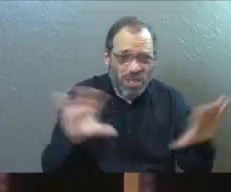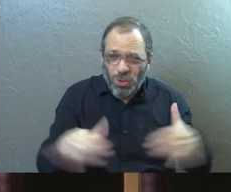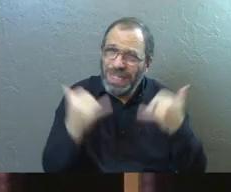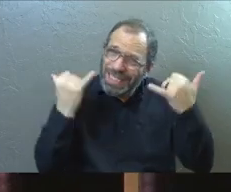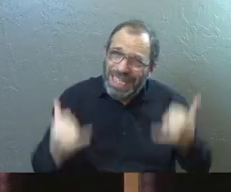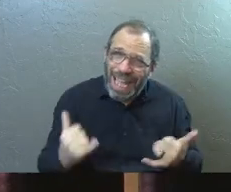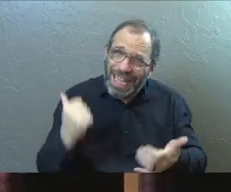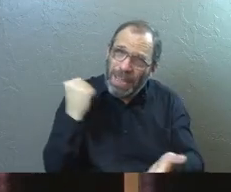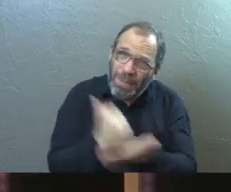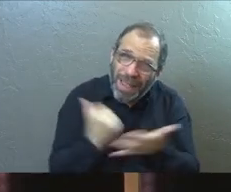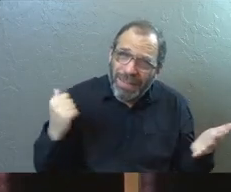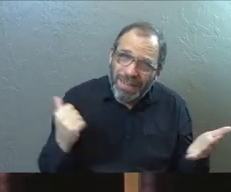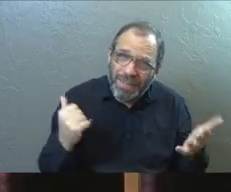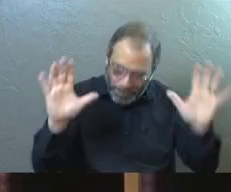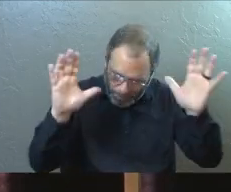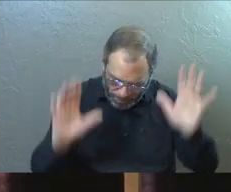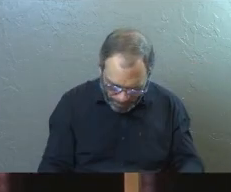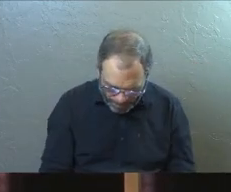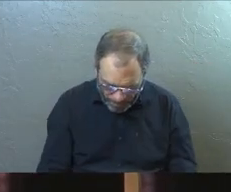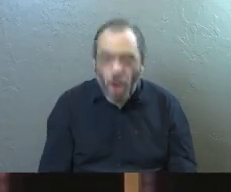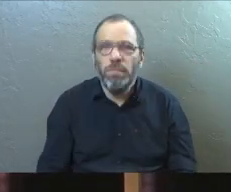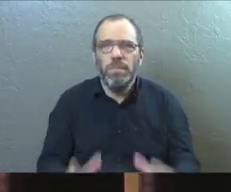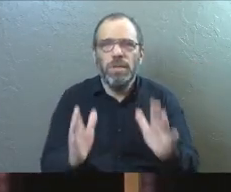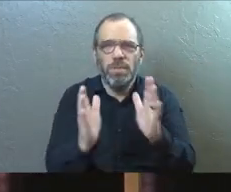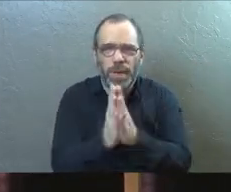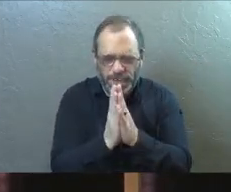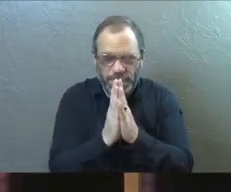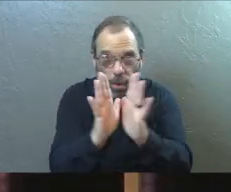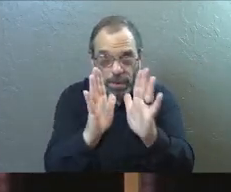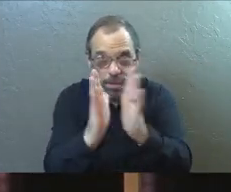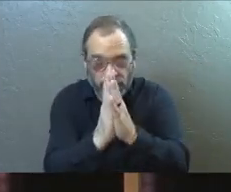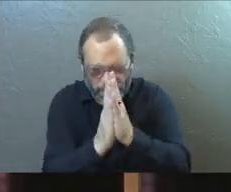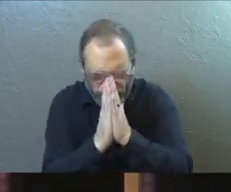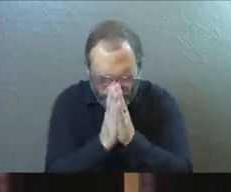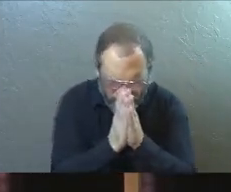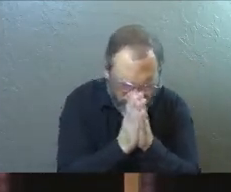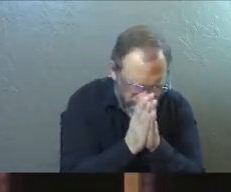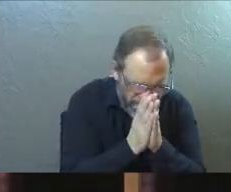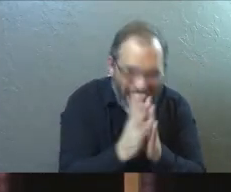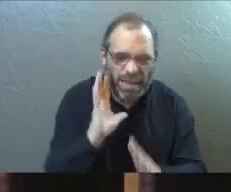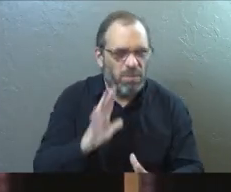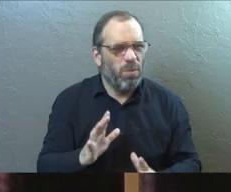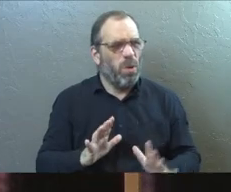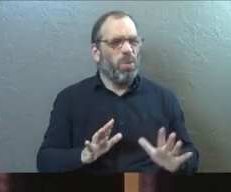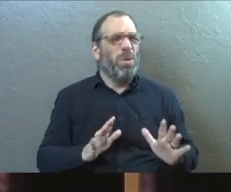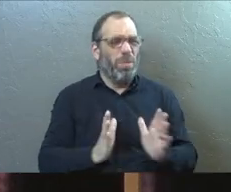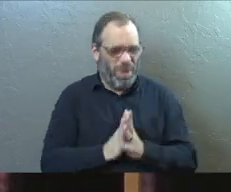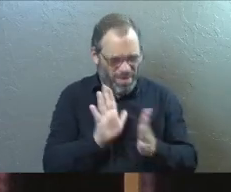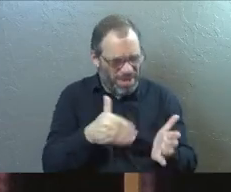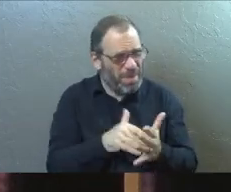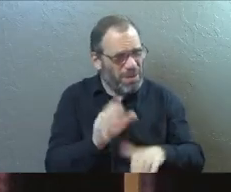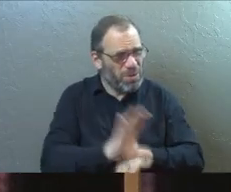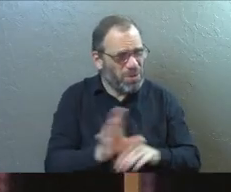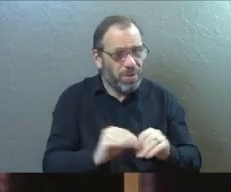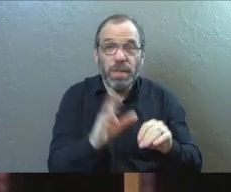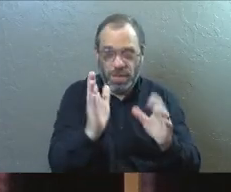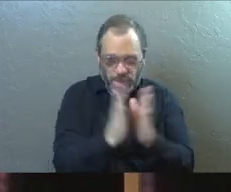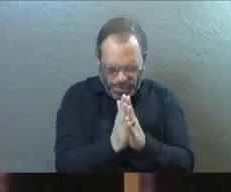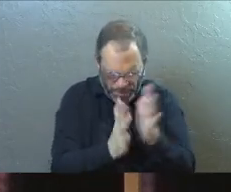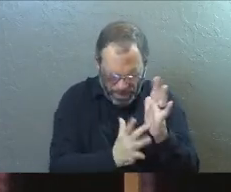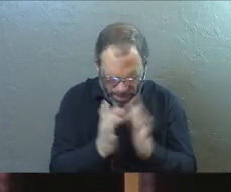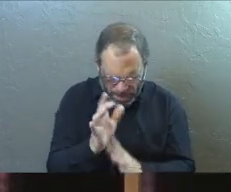whole thing today. Amen? Actually, let's pray. Can we pray? I know this out of order. Let's just do it. Lord Jesus.